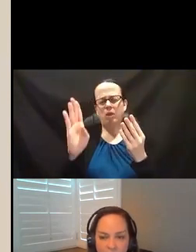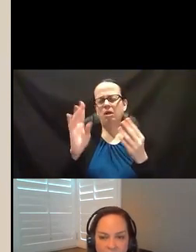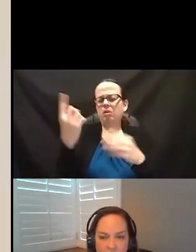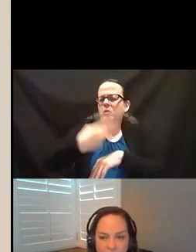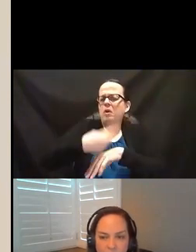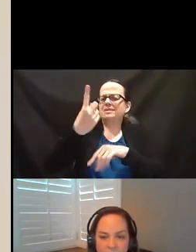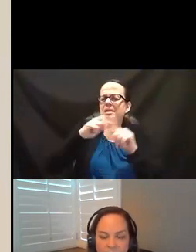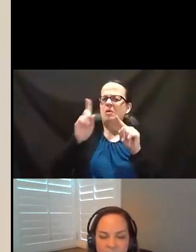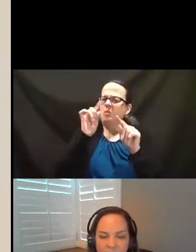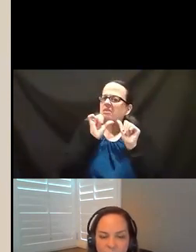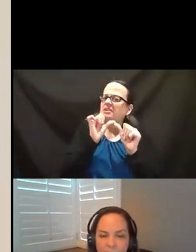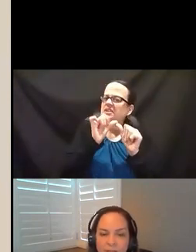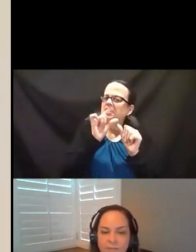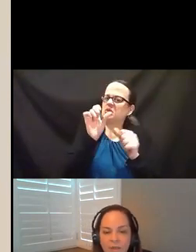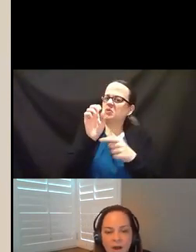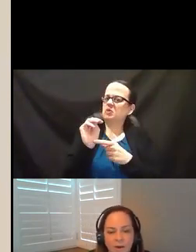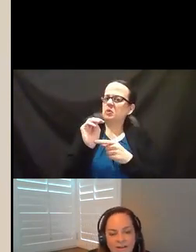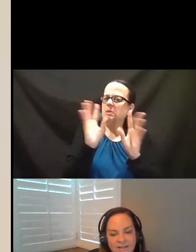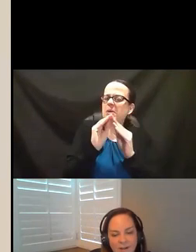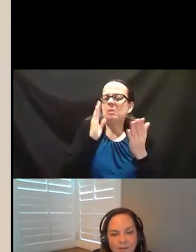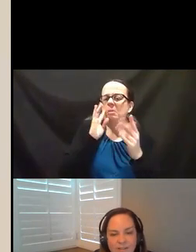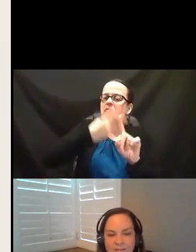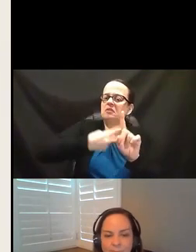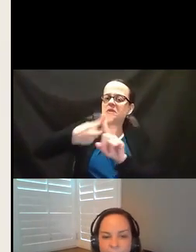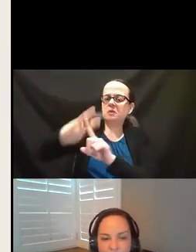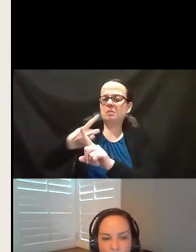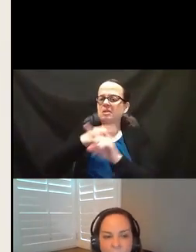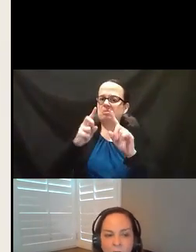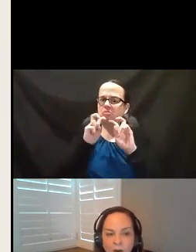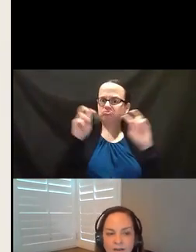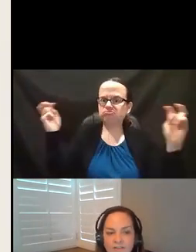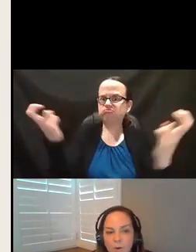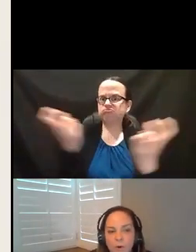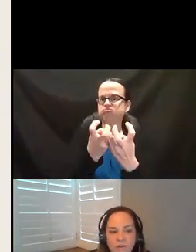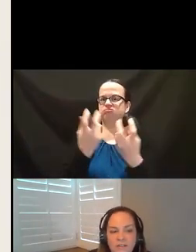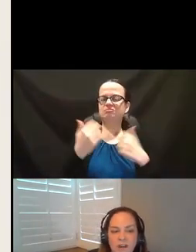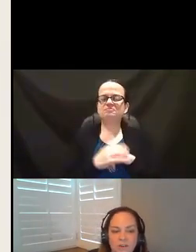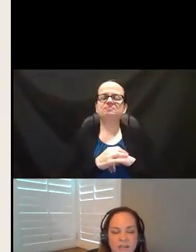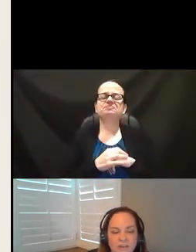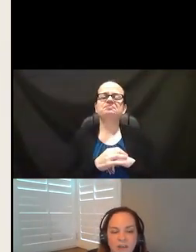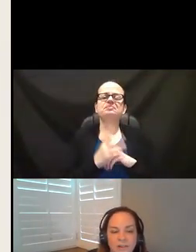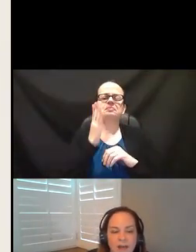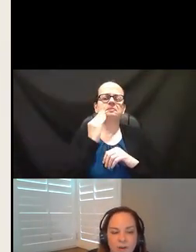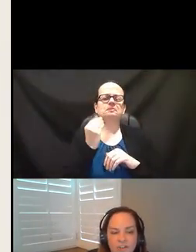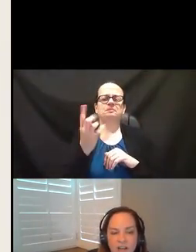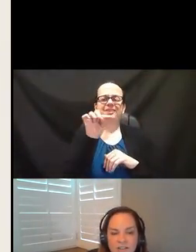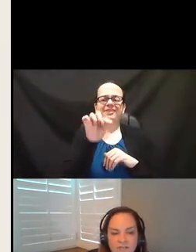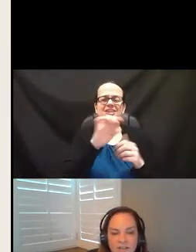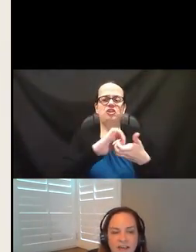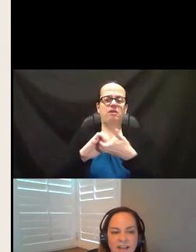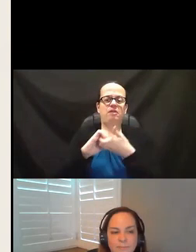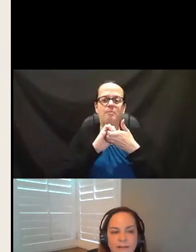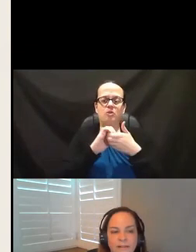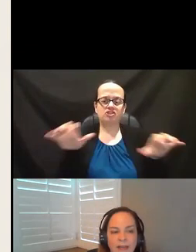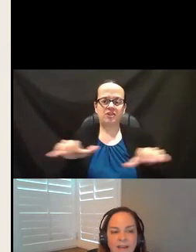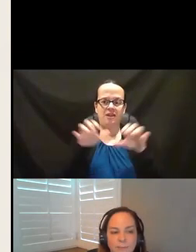but we'll probably keep Zoom meetings every other month. All right. Next slide, please. All right. So I wanted to tell you, these are the collaboration activities